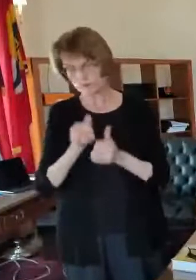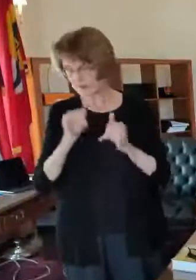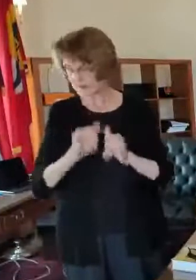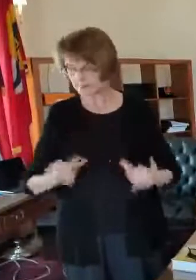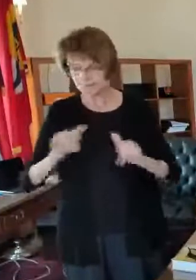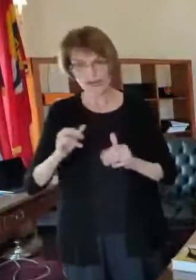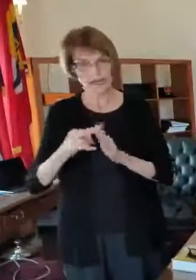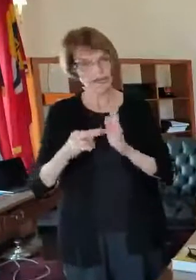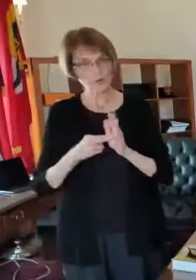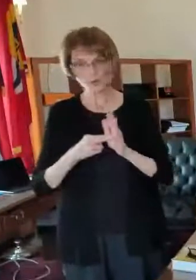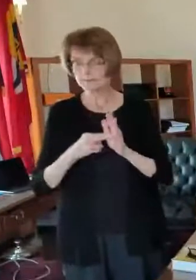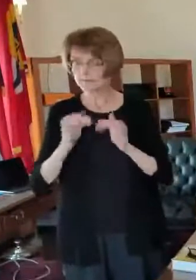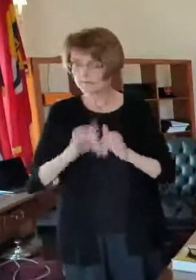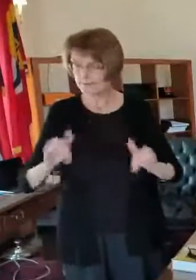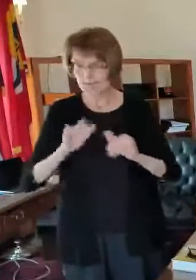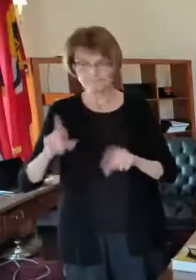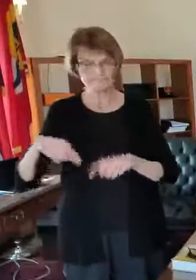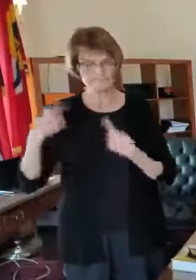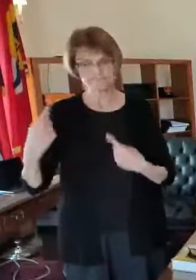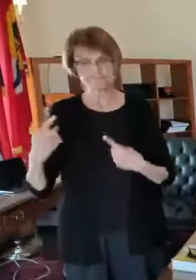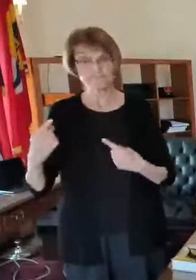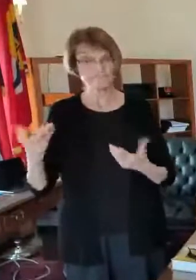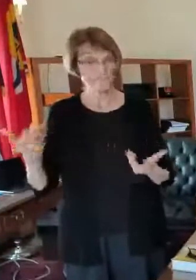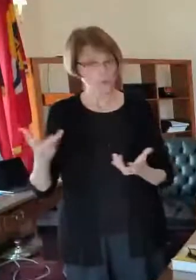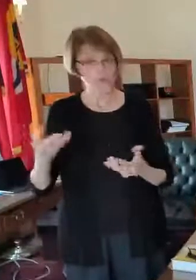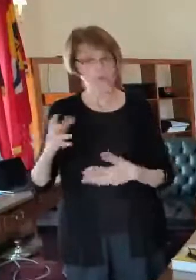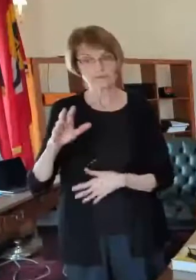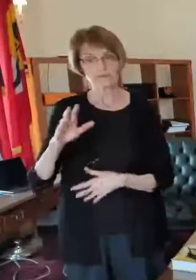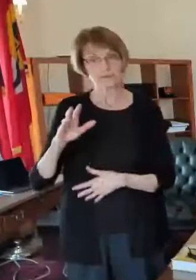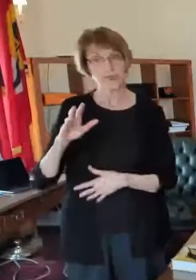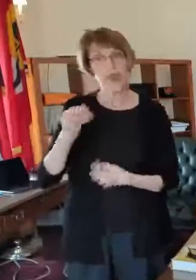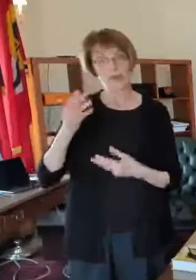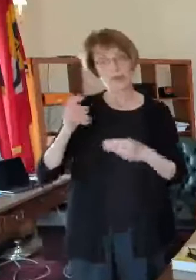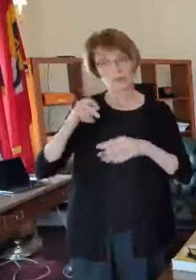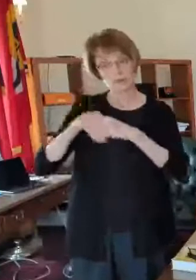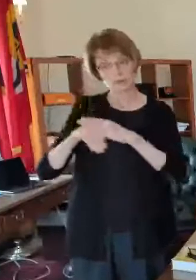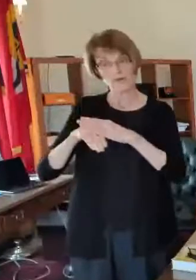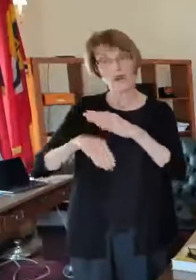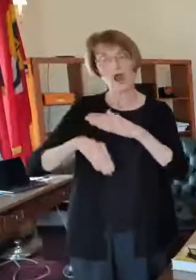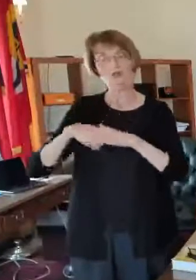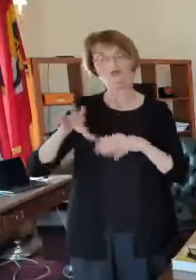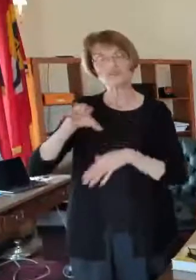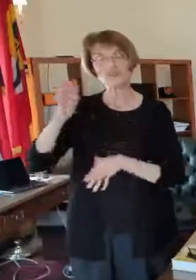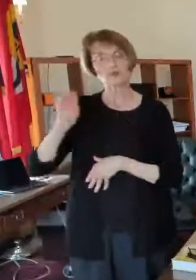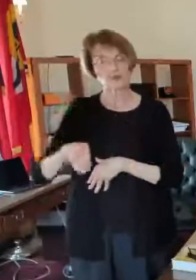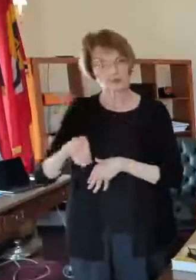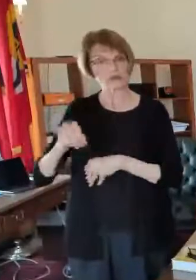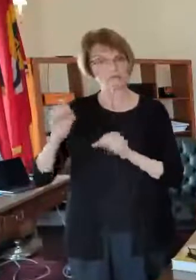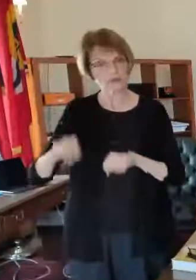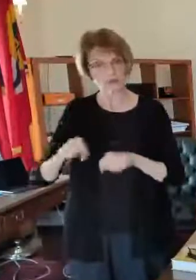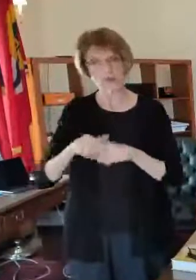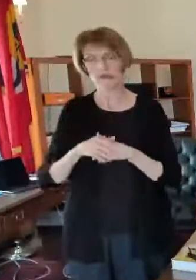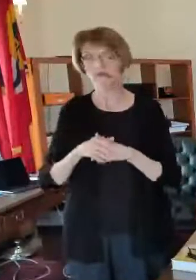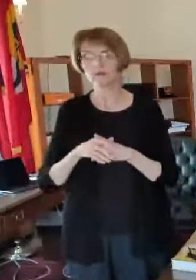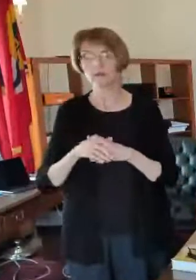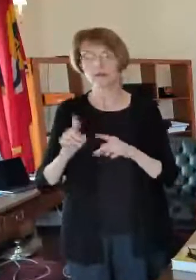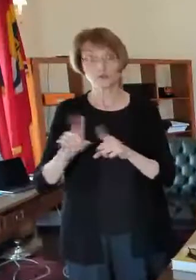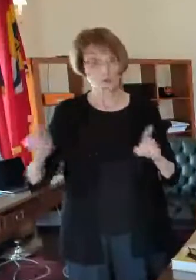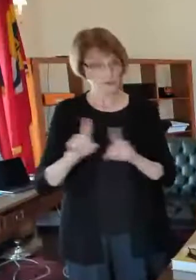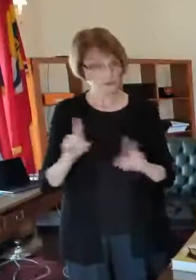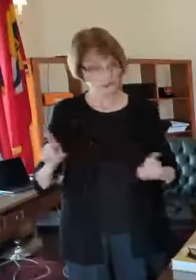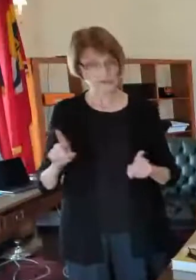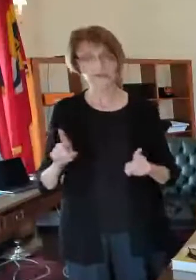rules that are in effect now which means 50 capacity socially distanced mask wearing